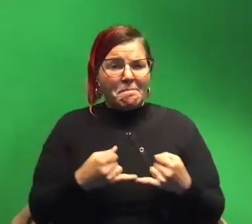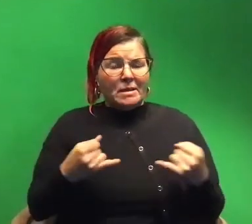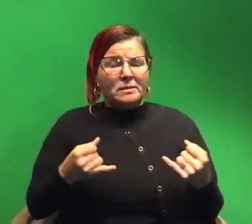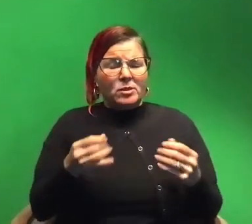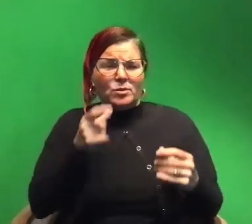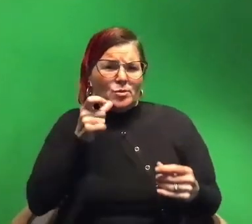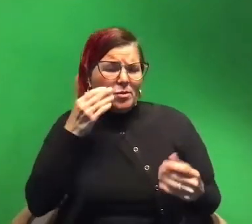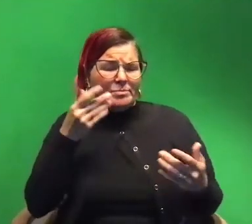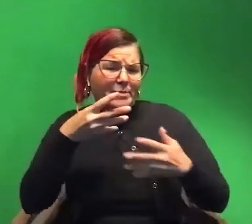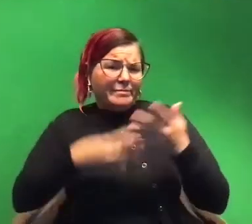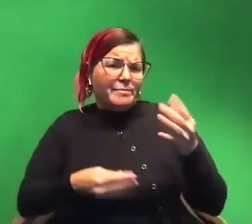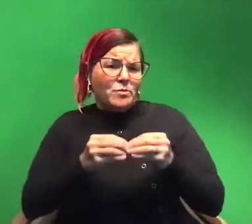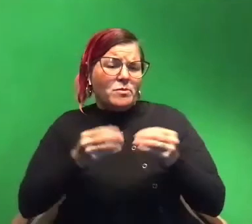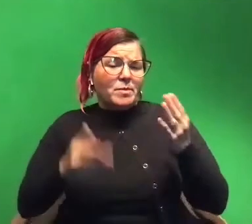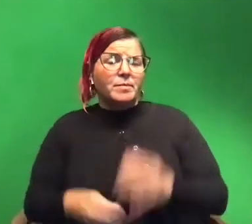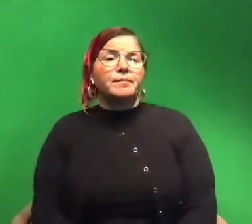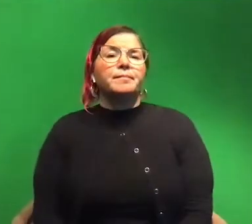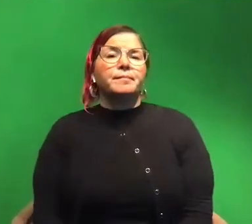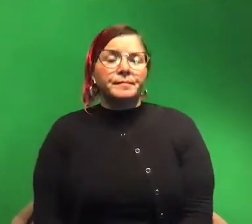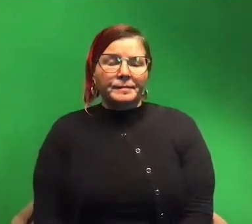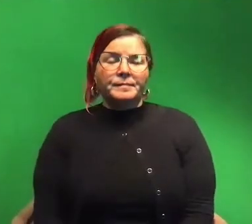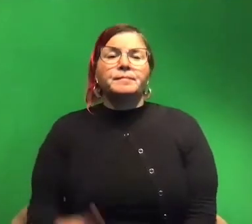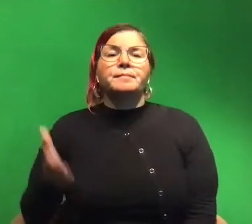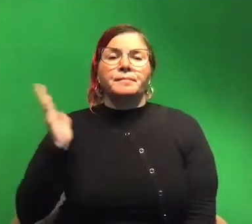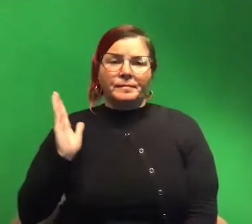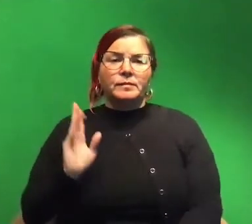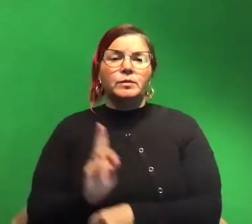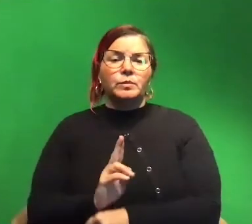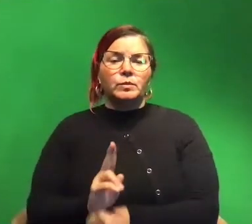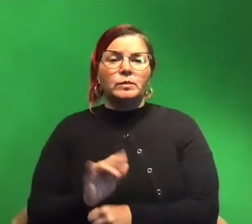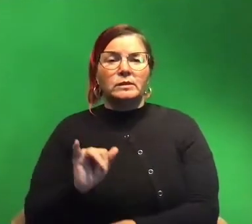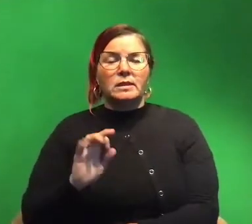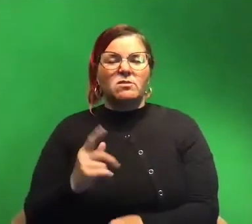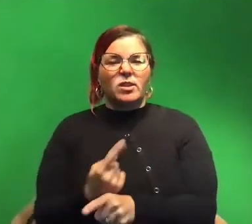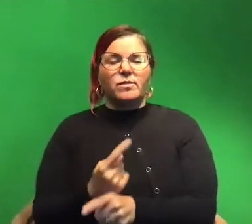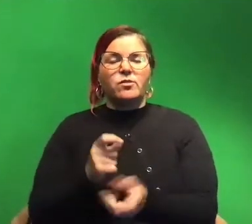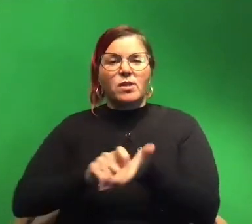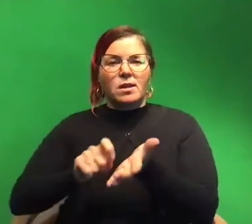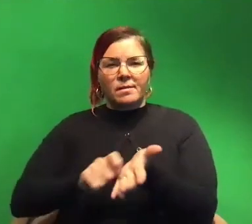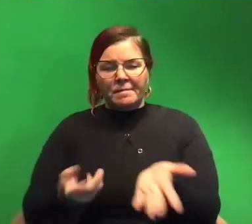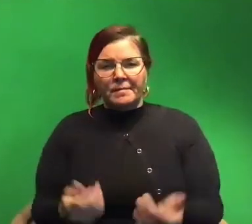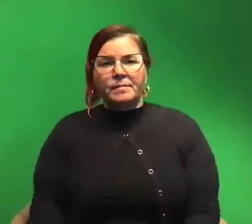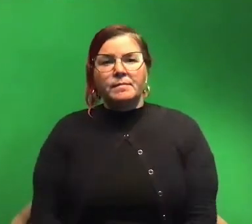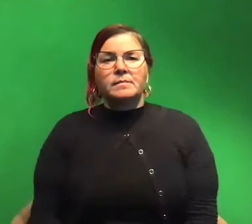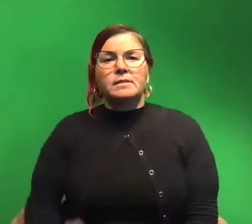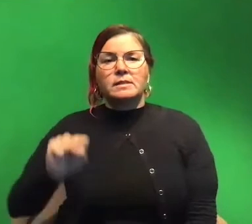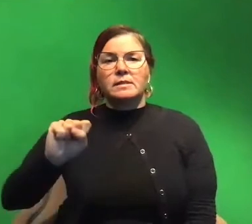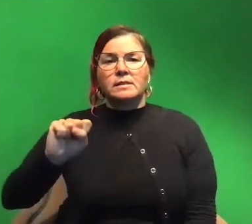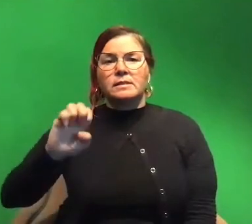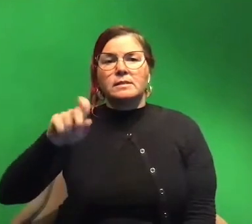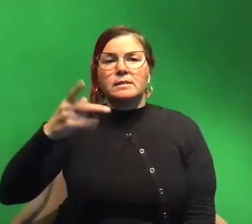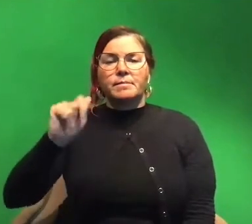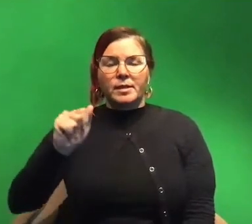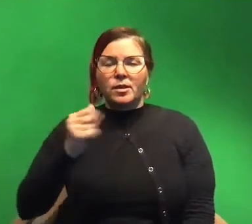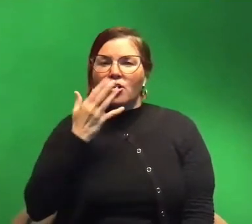probably other things um and yeah it was used as as like ink ink um sepia toned things that's ink